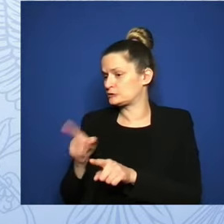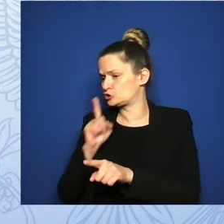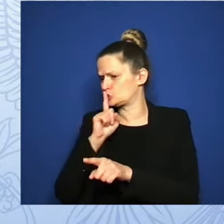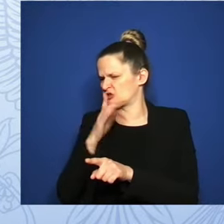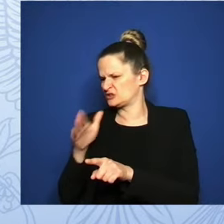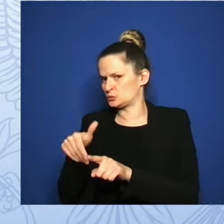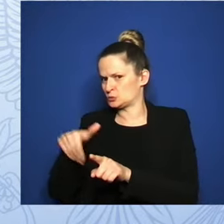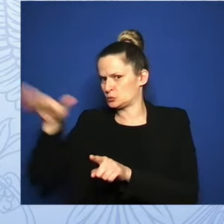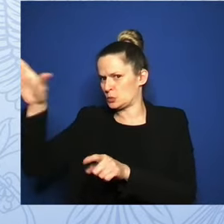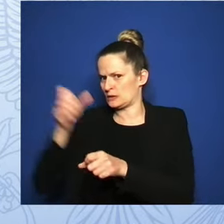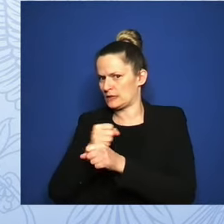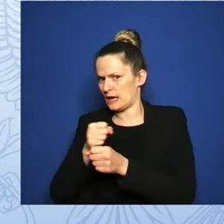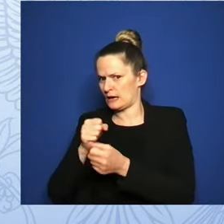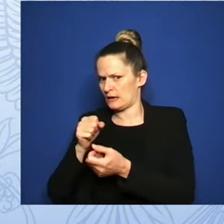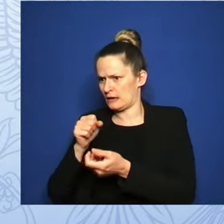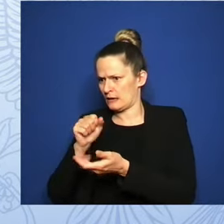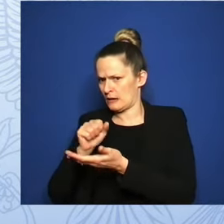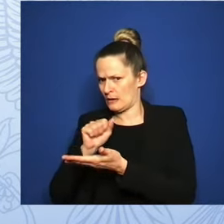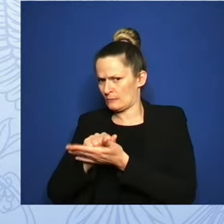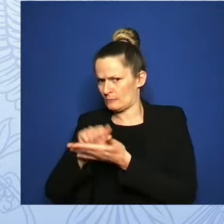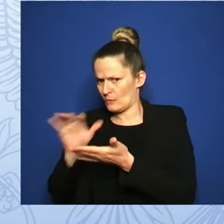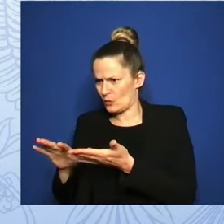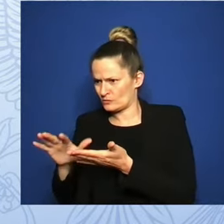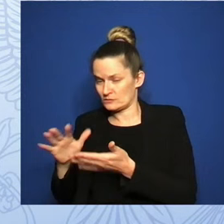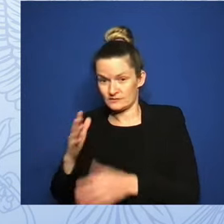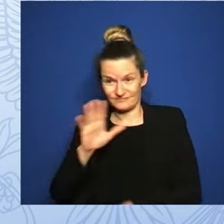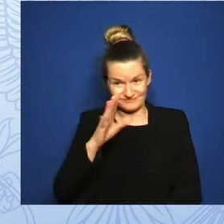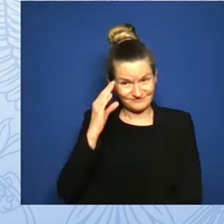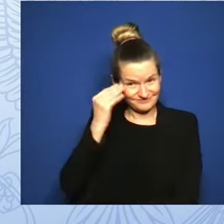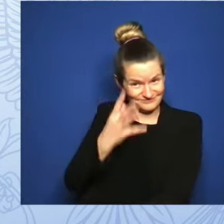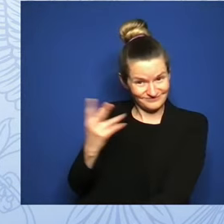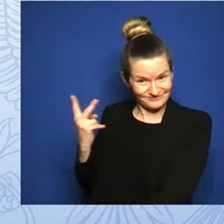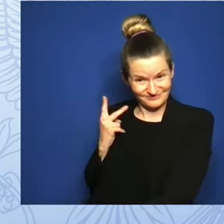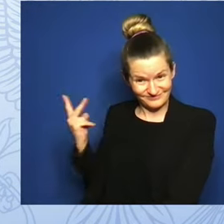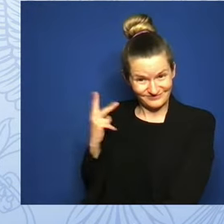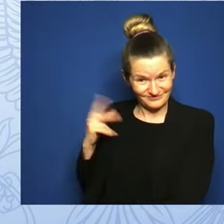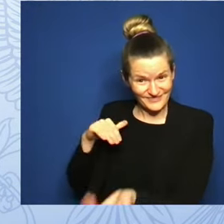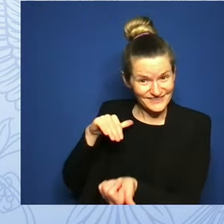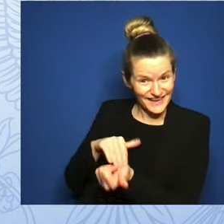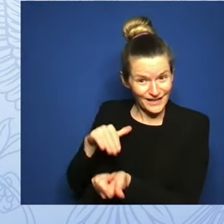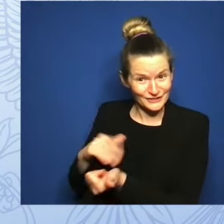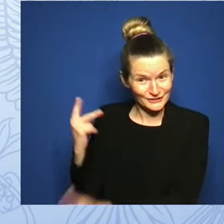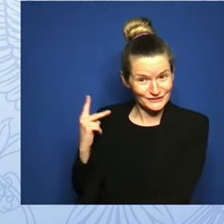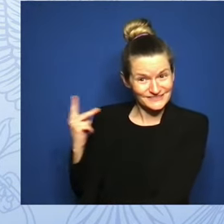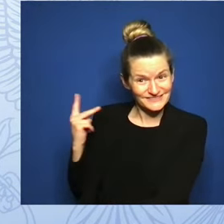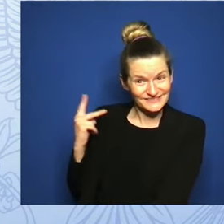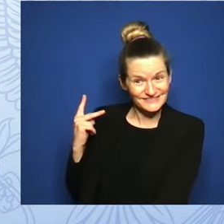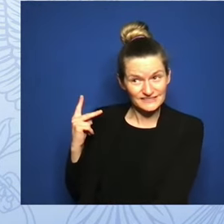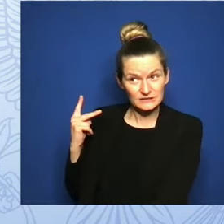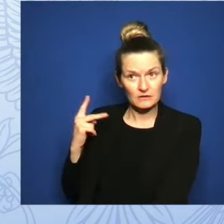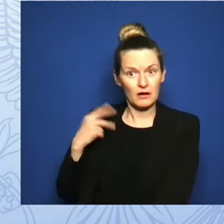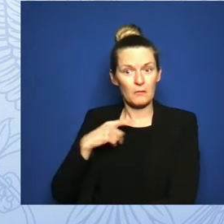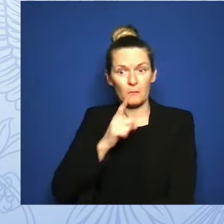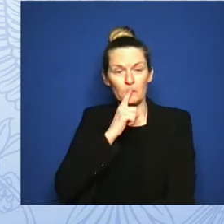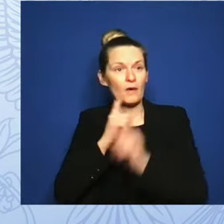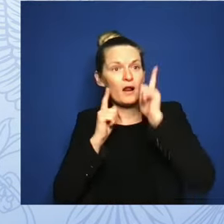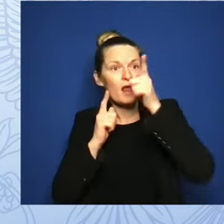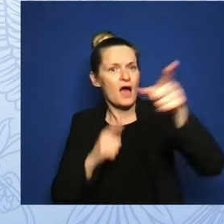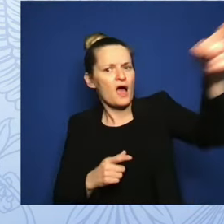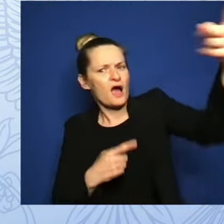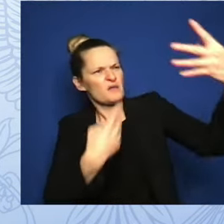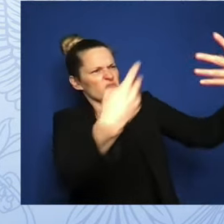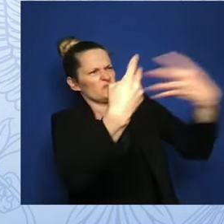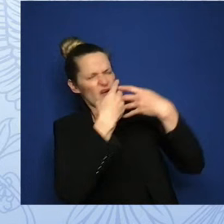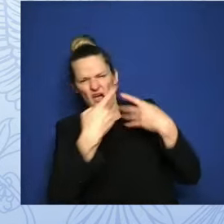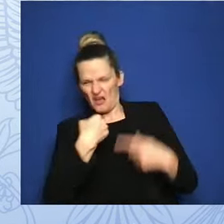would be compromised. It was completely humiliating. I felt physically,